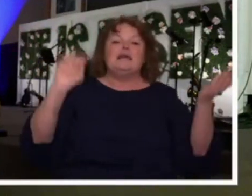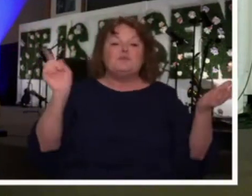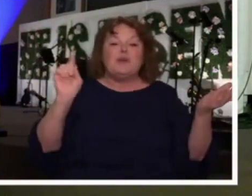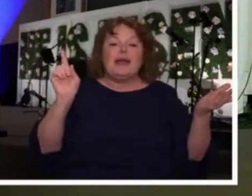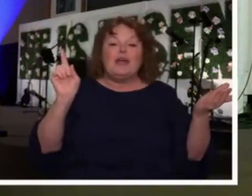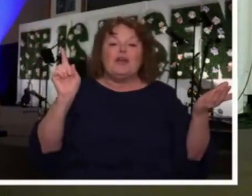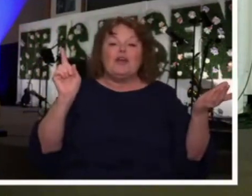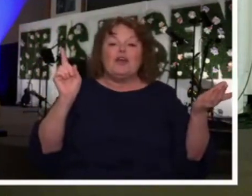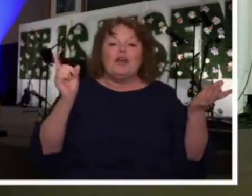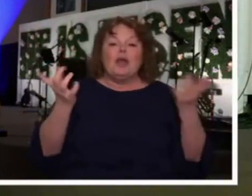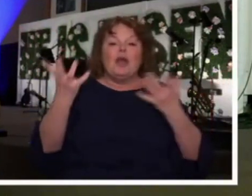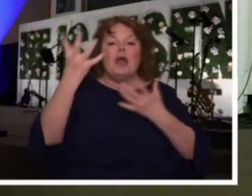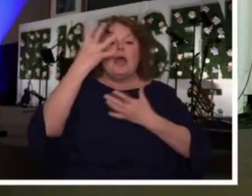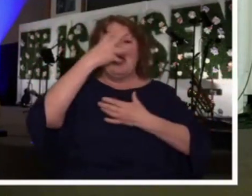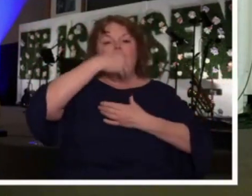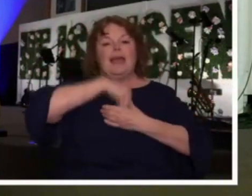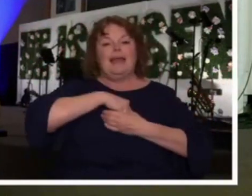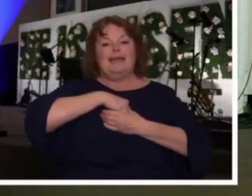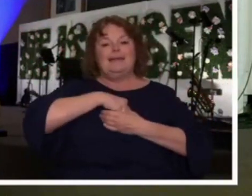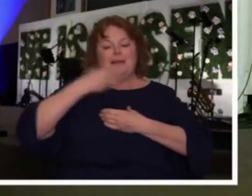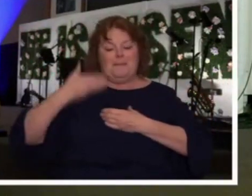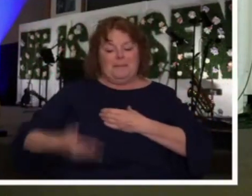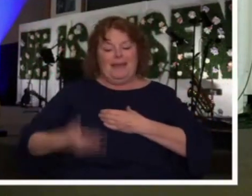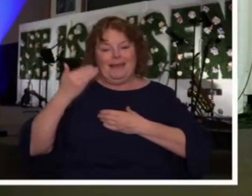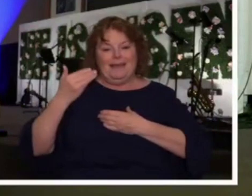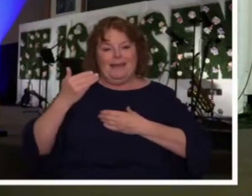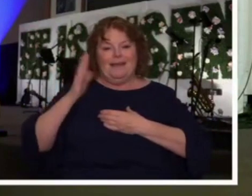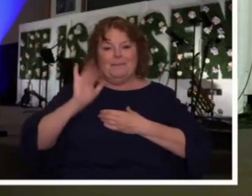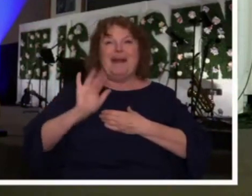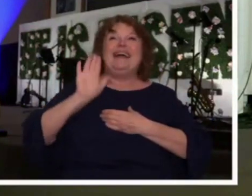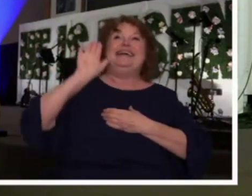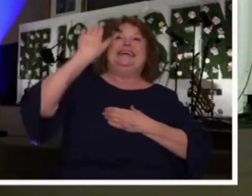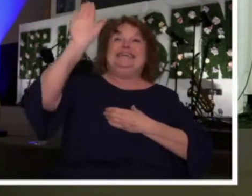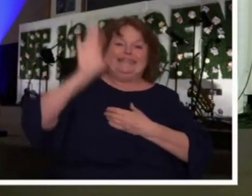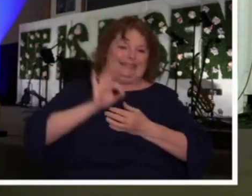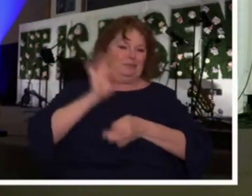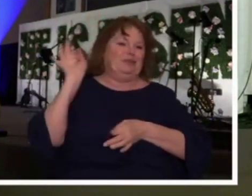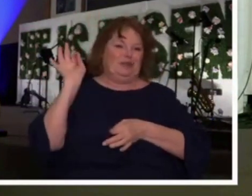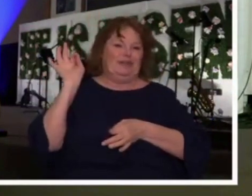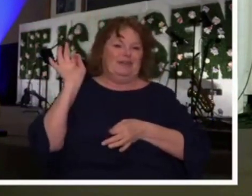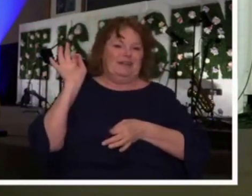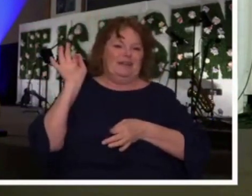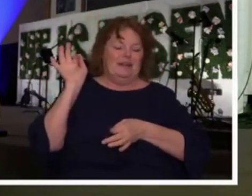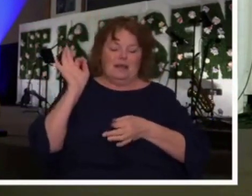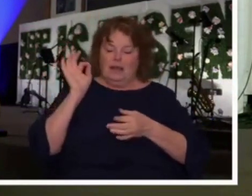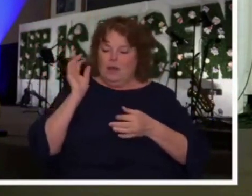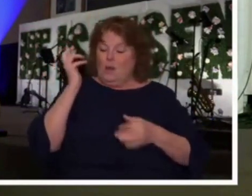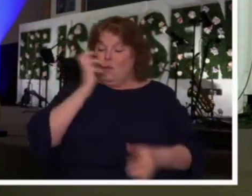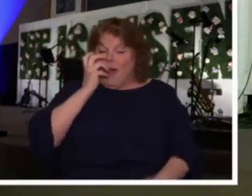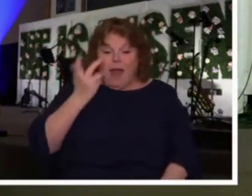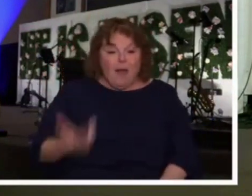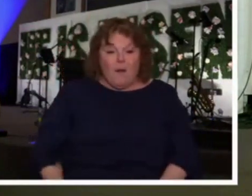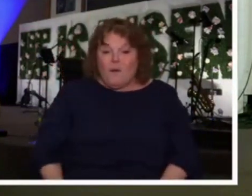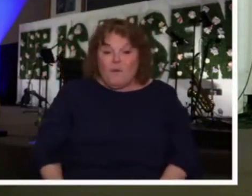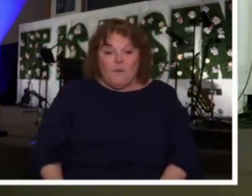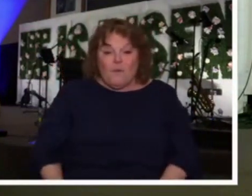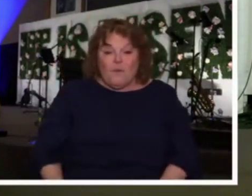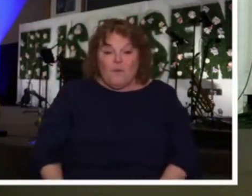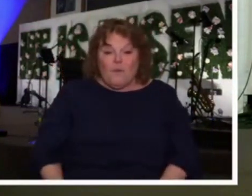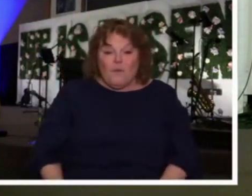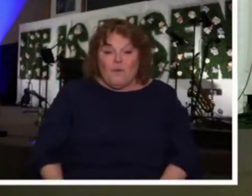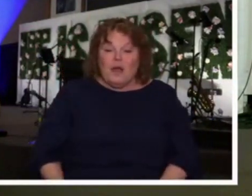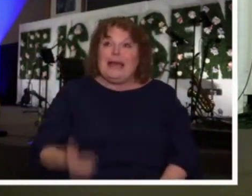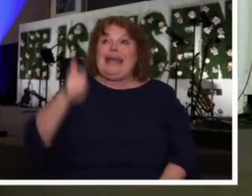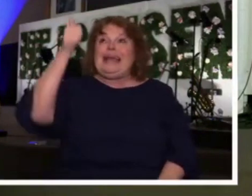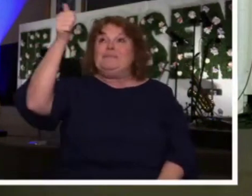by His Spirit. What an awesome God we serve! What a wonder He is! He does not withhold